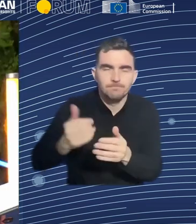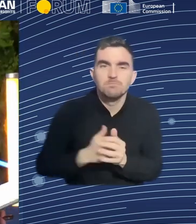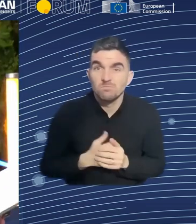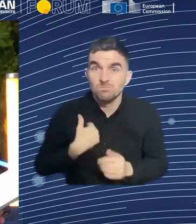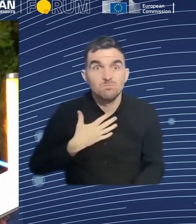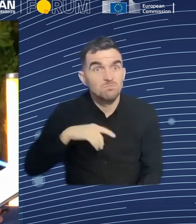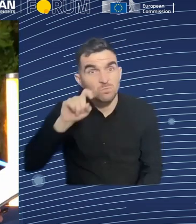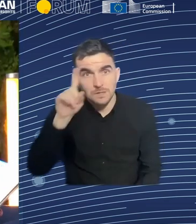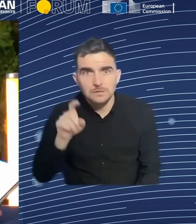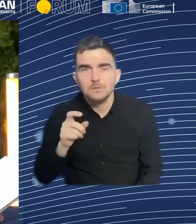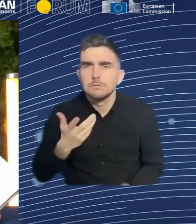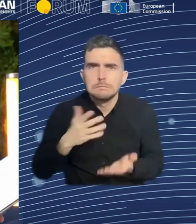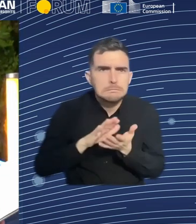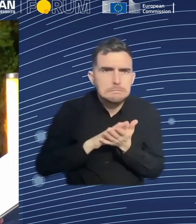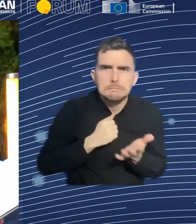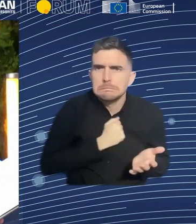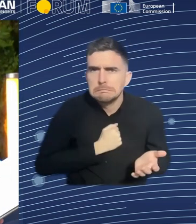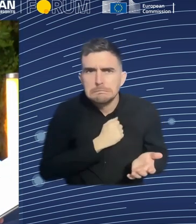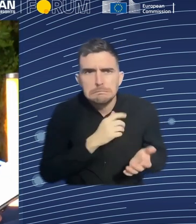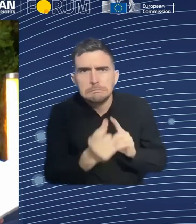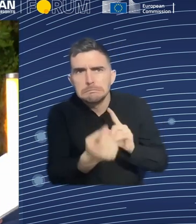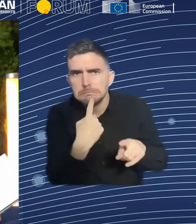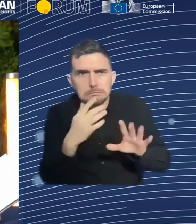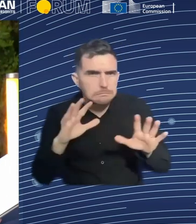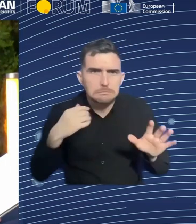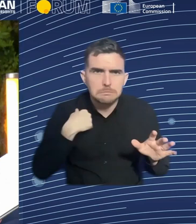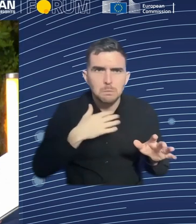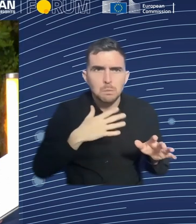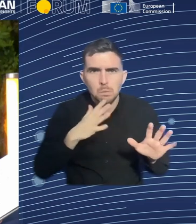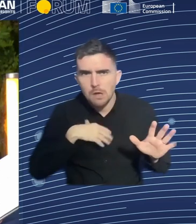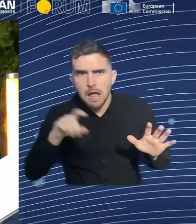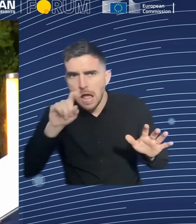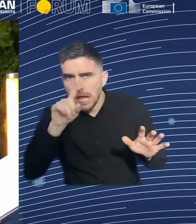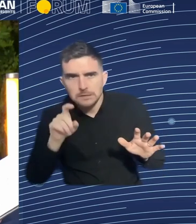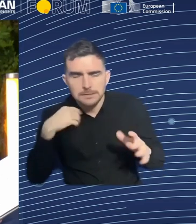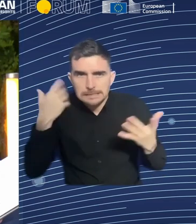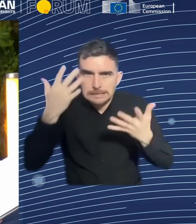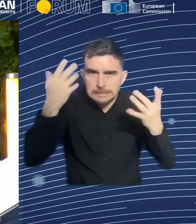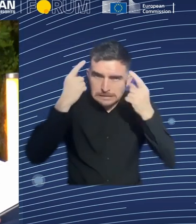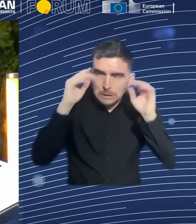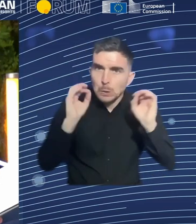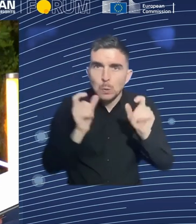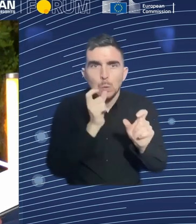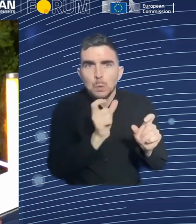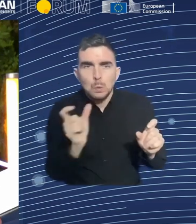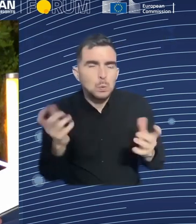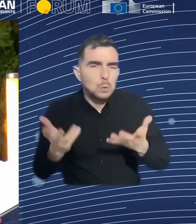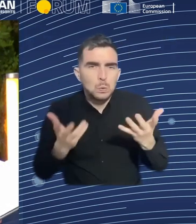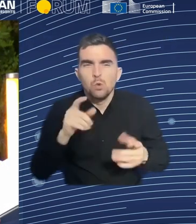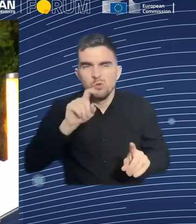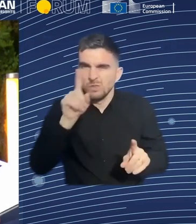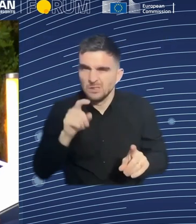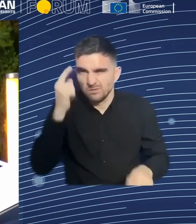what one piece of it, that's the question to both of you, what one piece of advice would you give to an MBA student who specializes in data